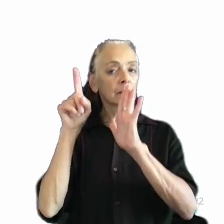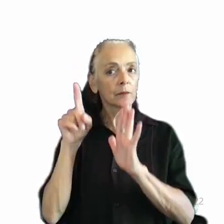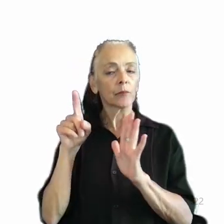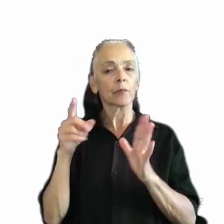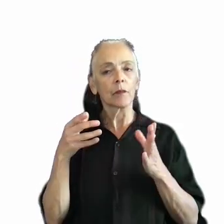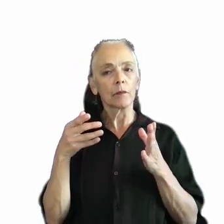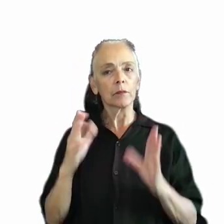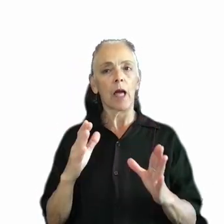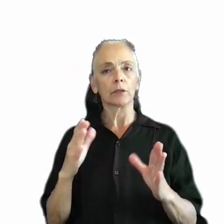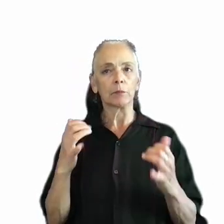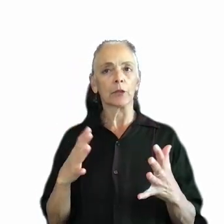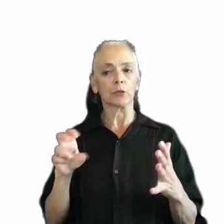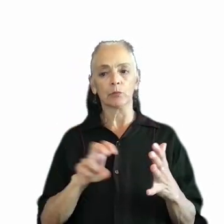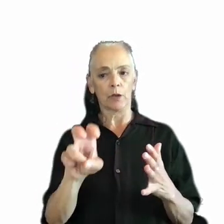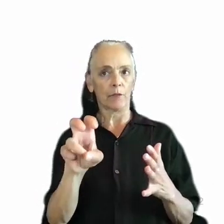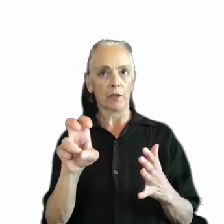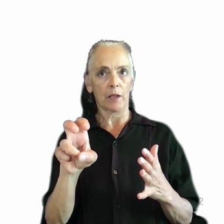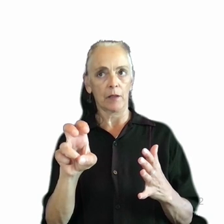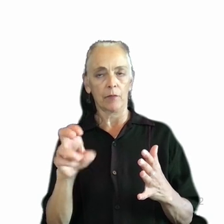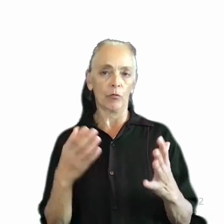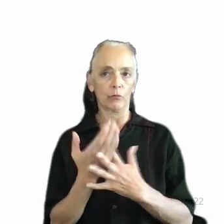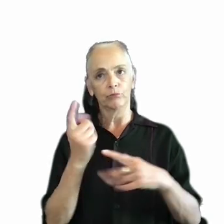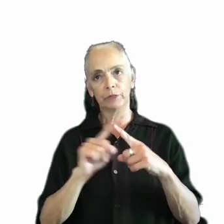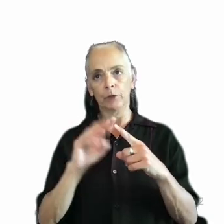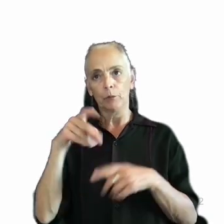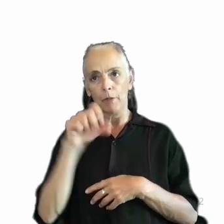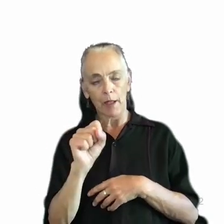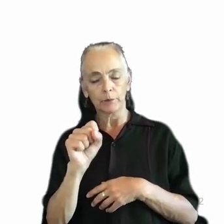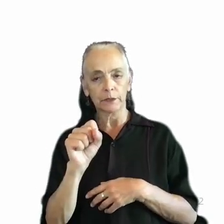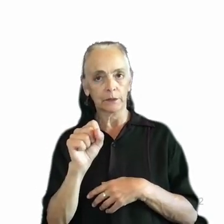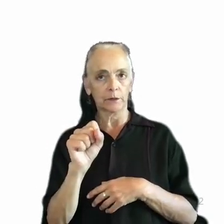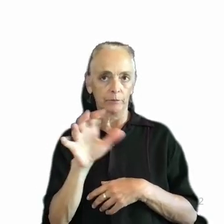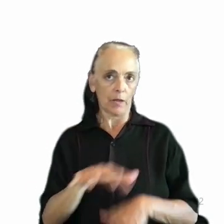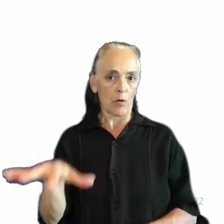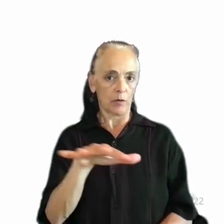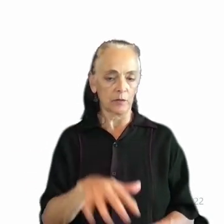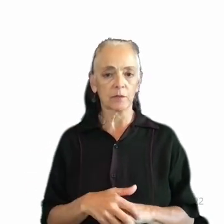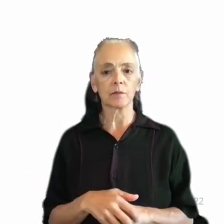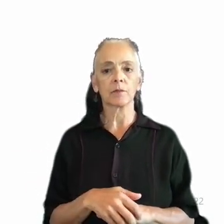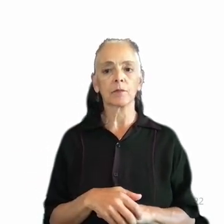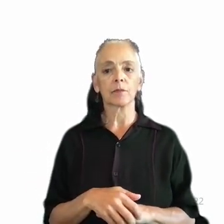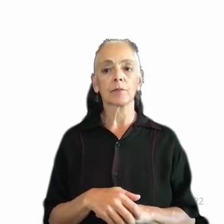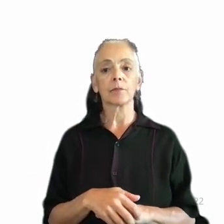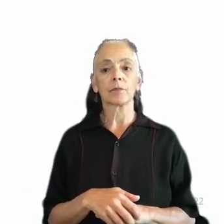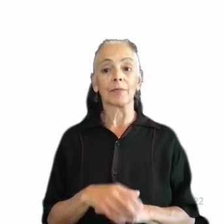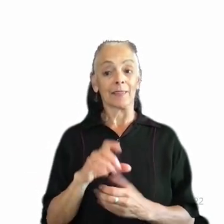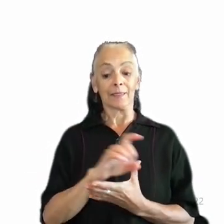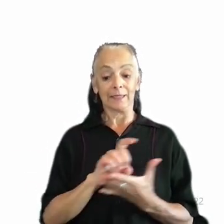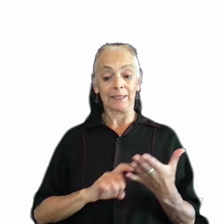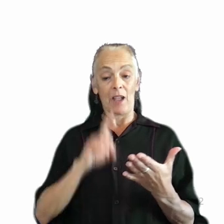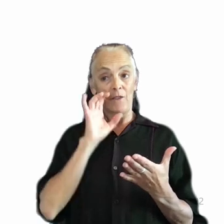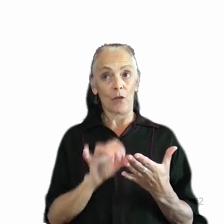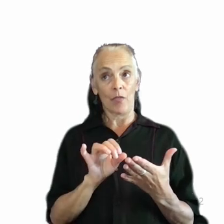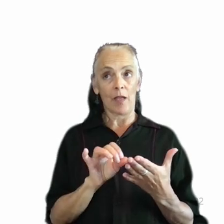through the different maps and areas. The design for this feature actually kicked off with some